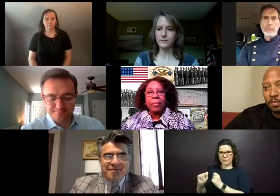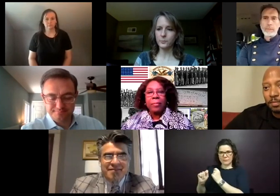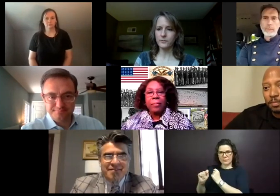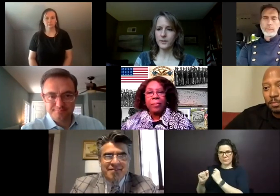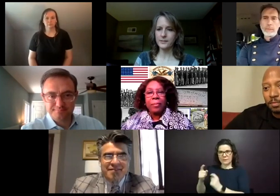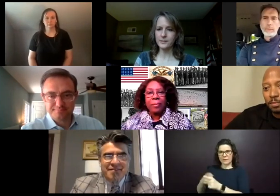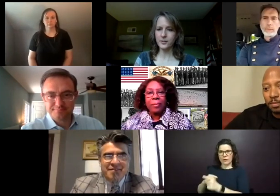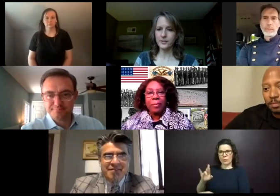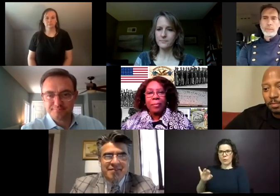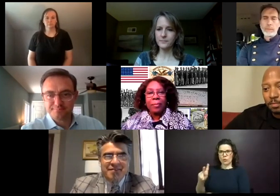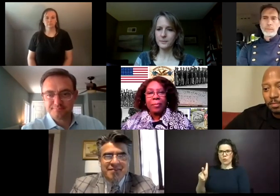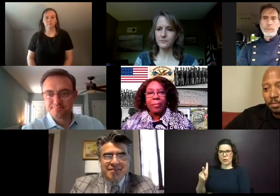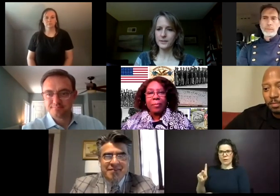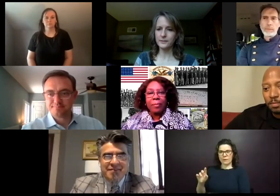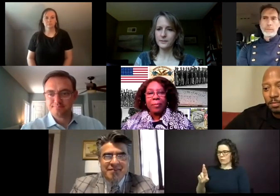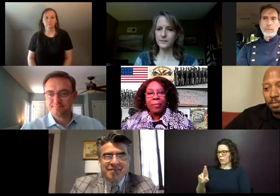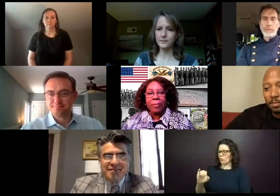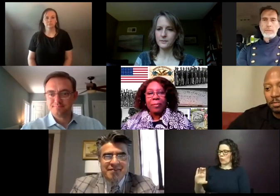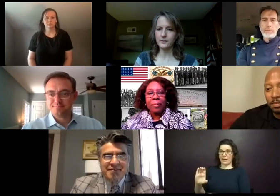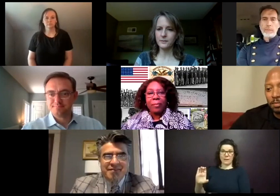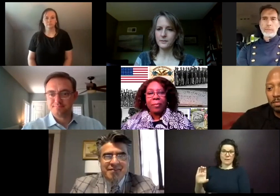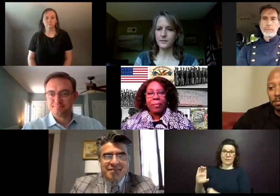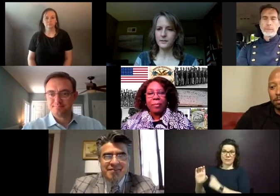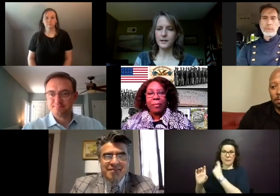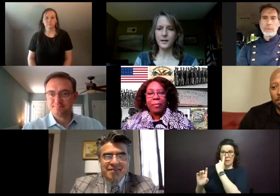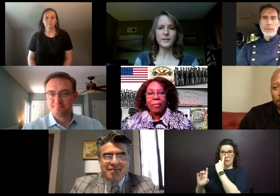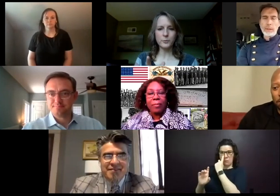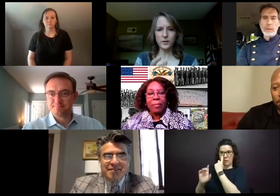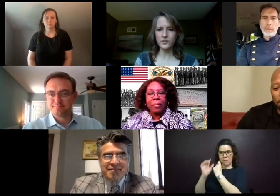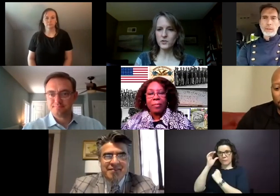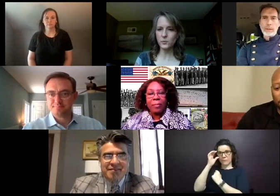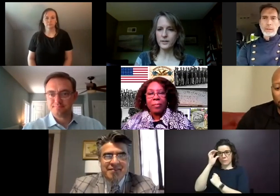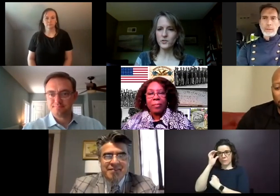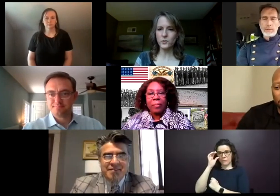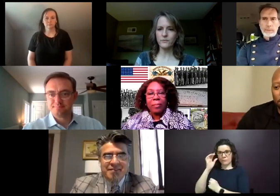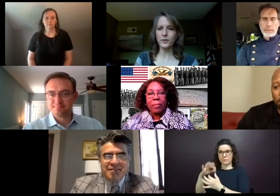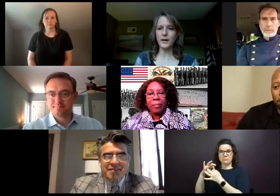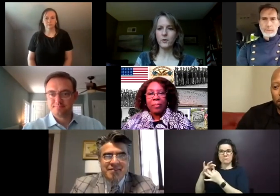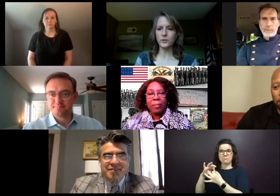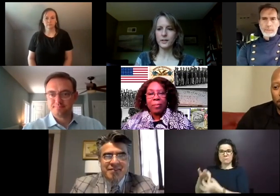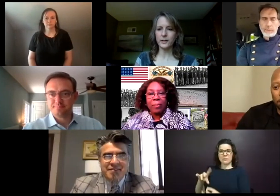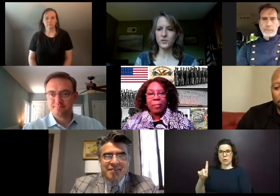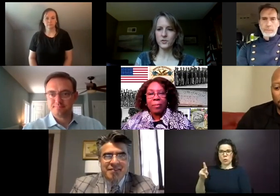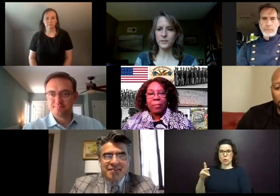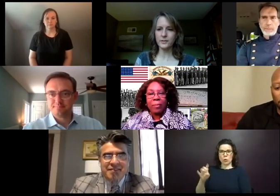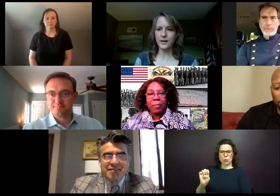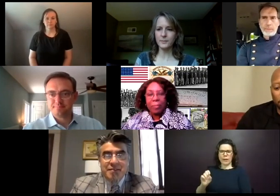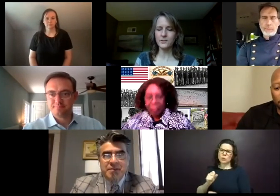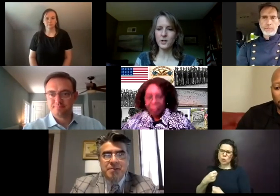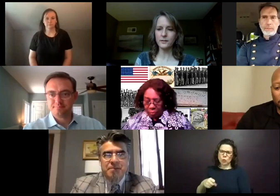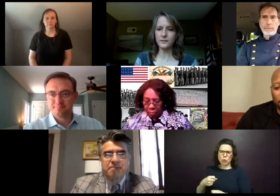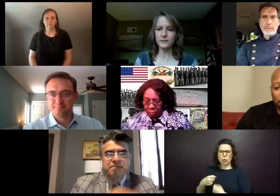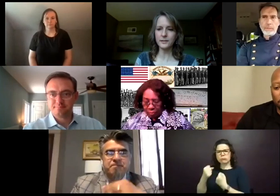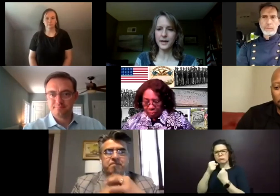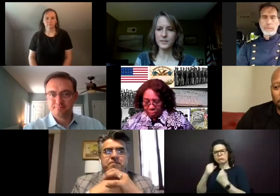from Rick, Rick Vi, sorry, let me find it here. Um, in regards to Duane's story, very powerful connections to our